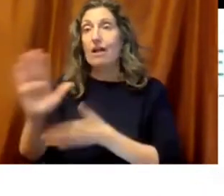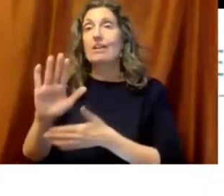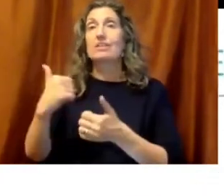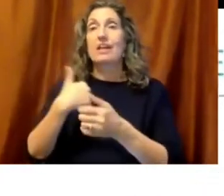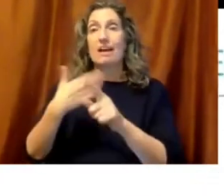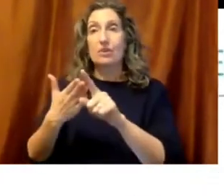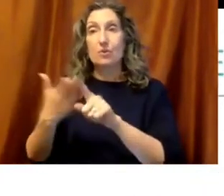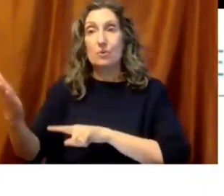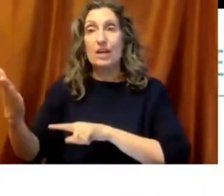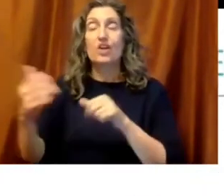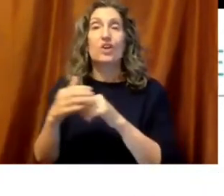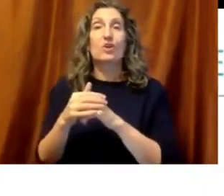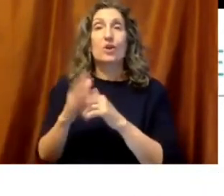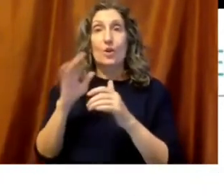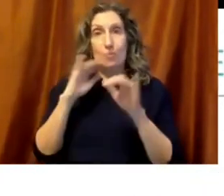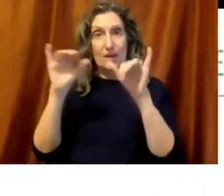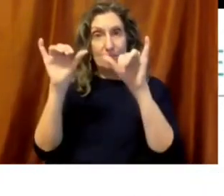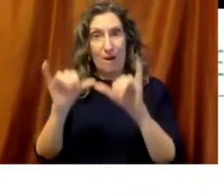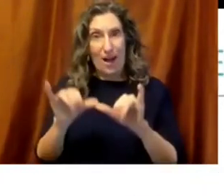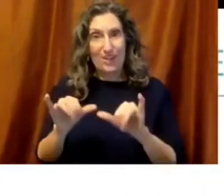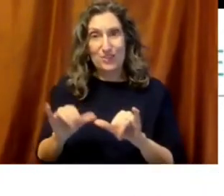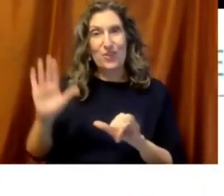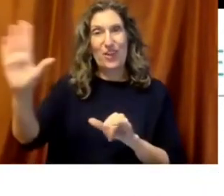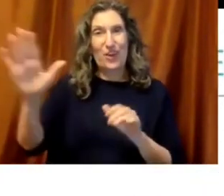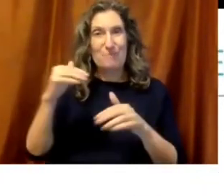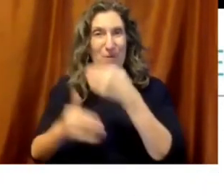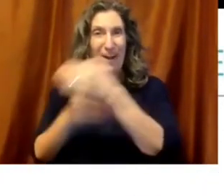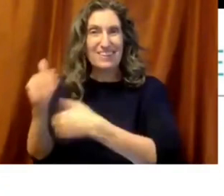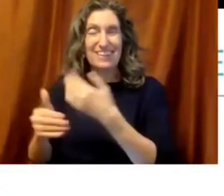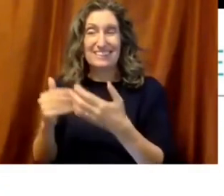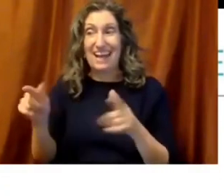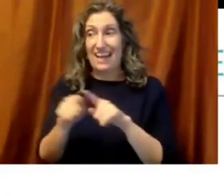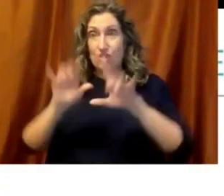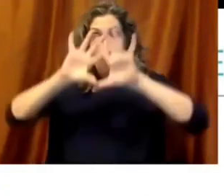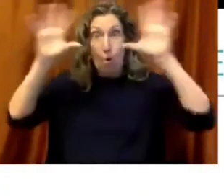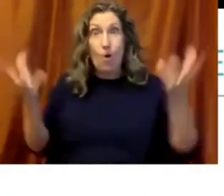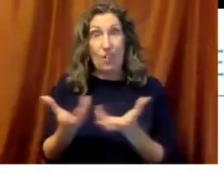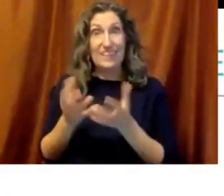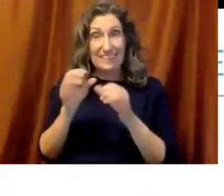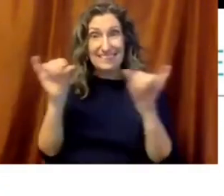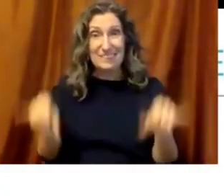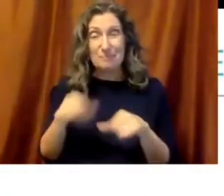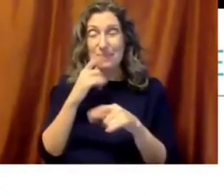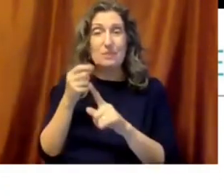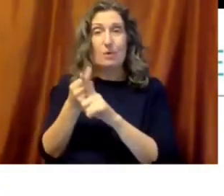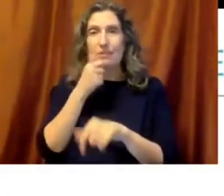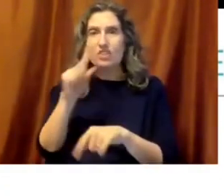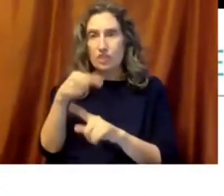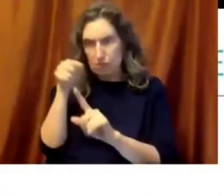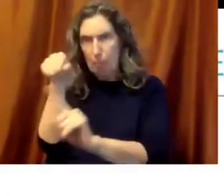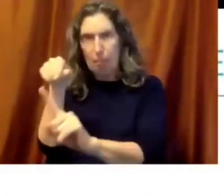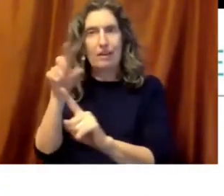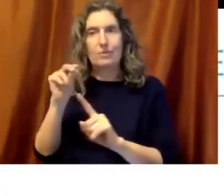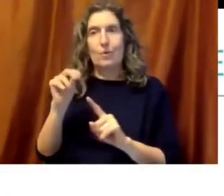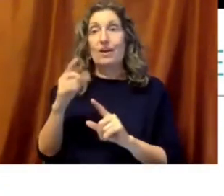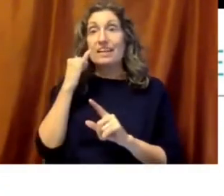And so what their progress and our progress as a ecosystem that supporting them and we change